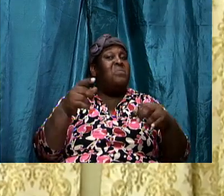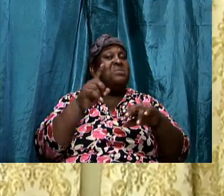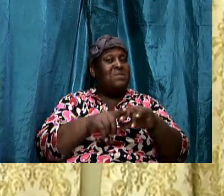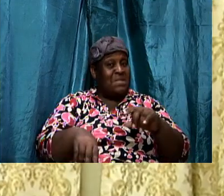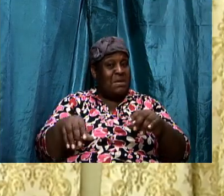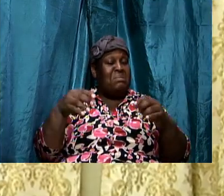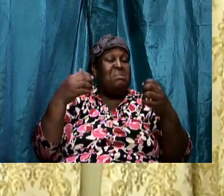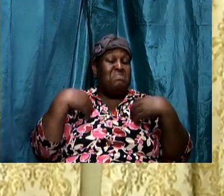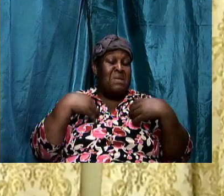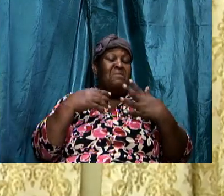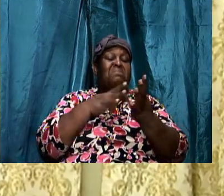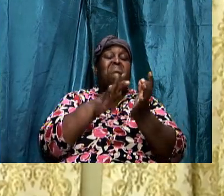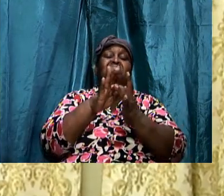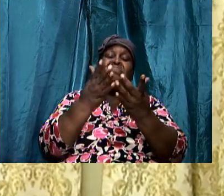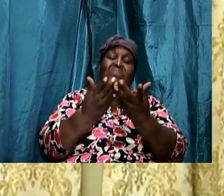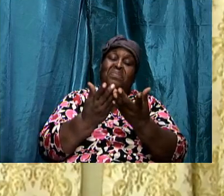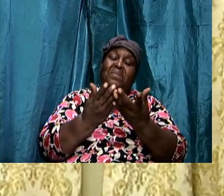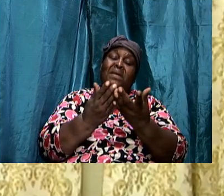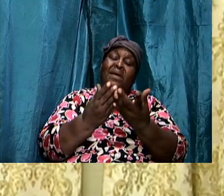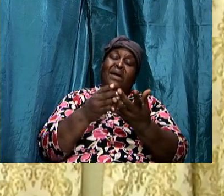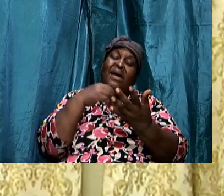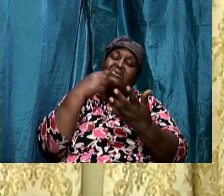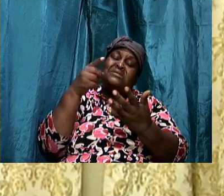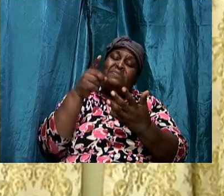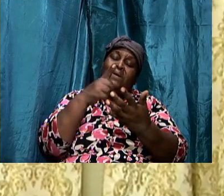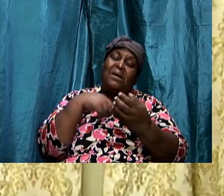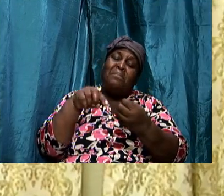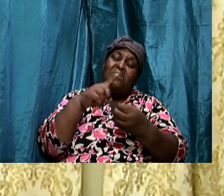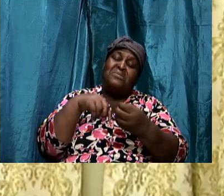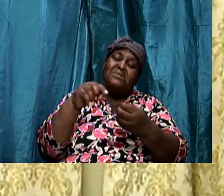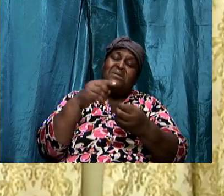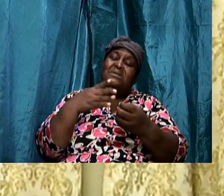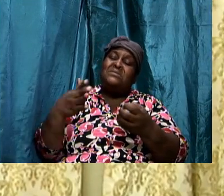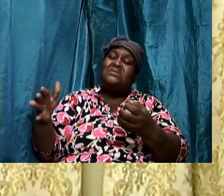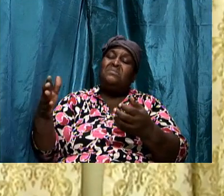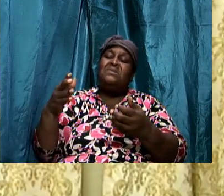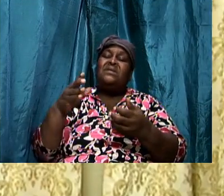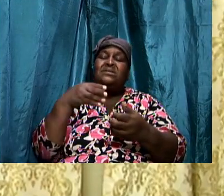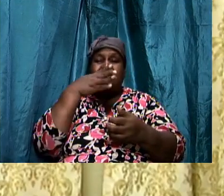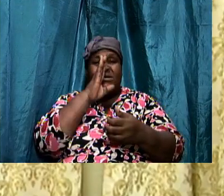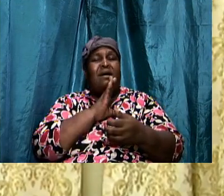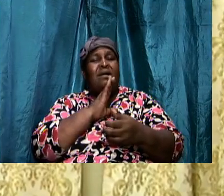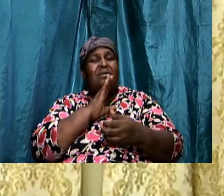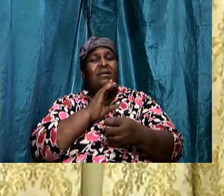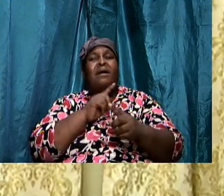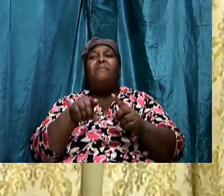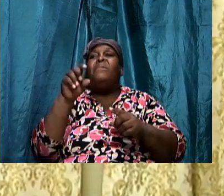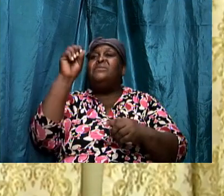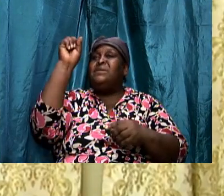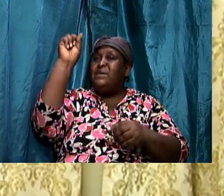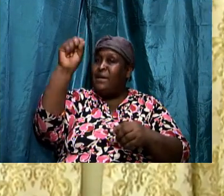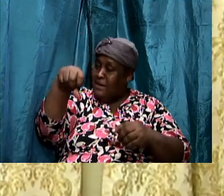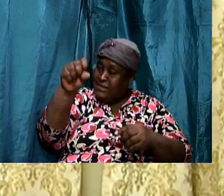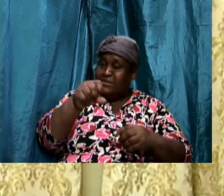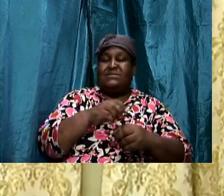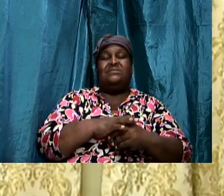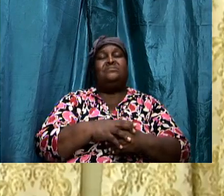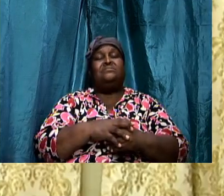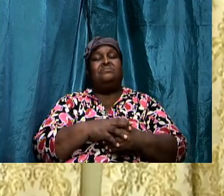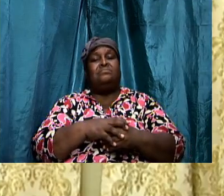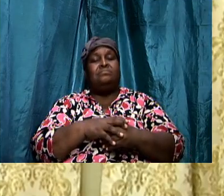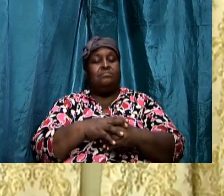little discussion about something godly and yet look at the things that we think about